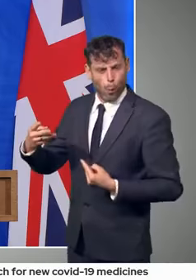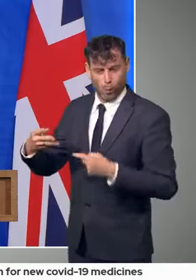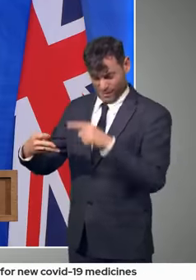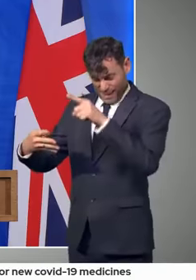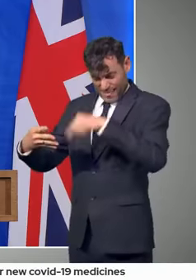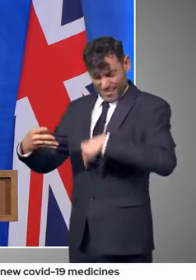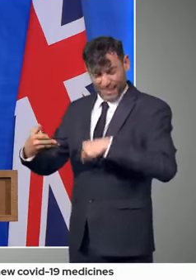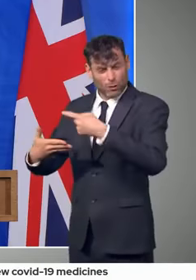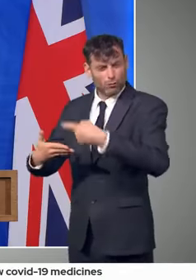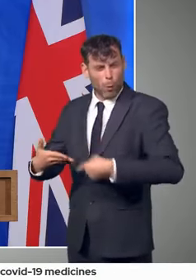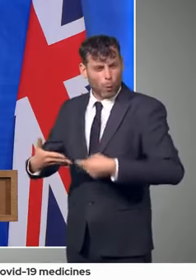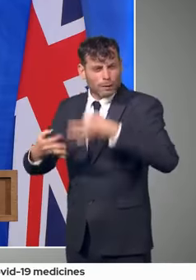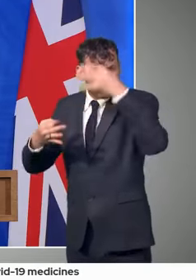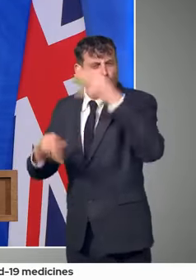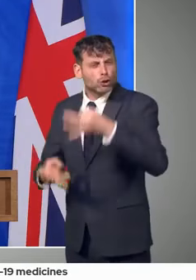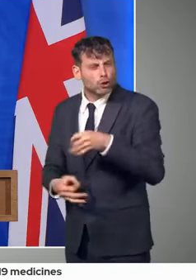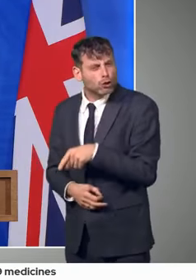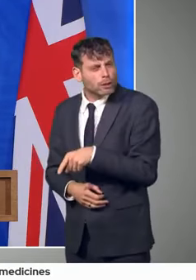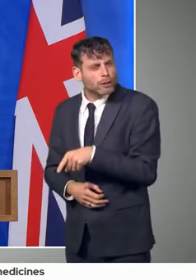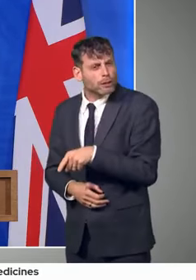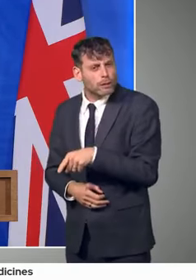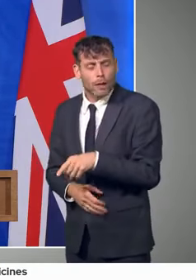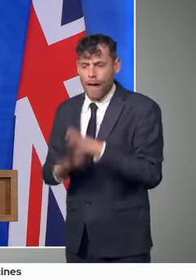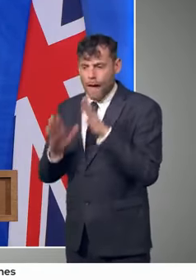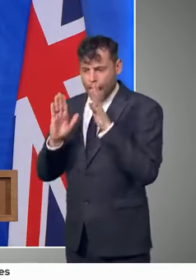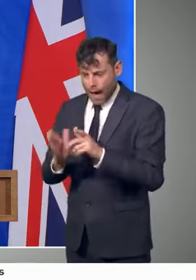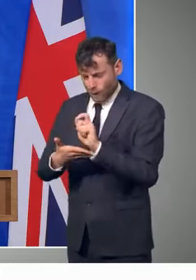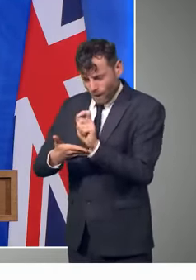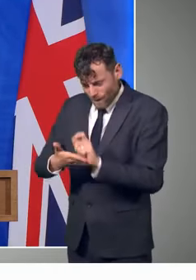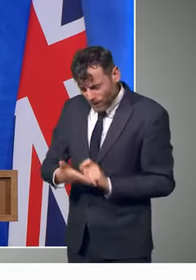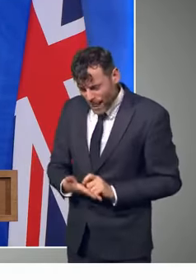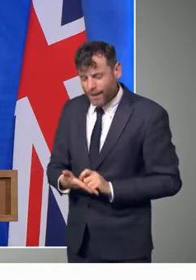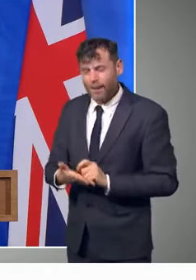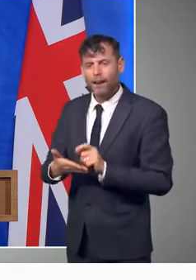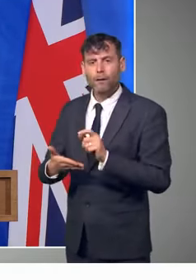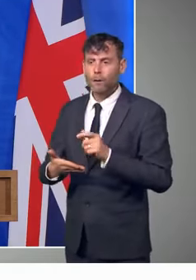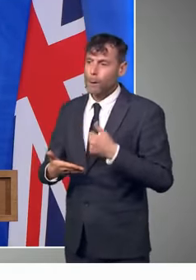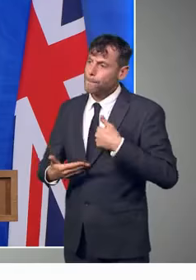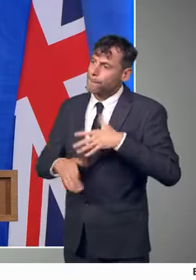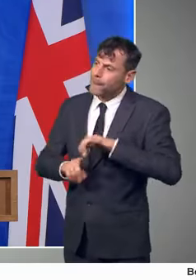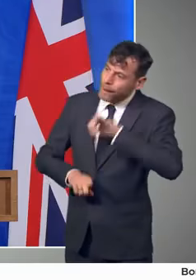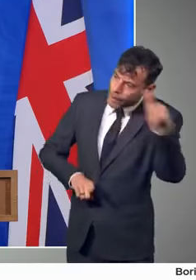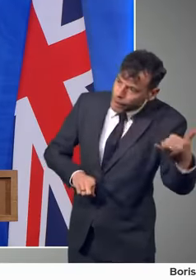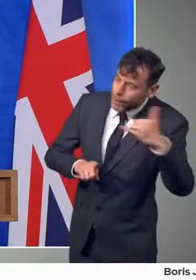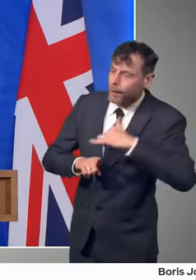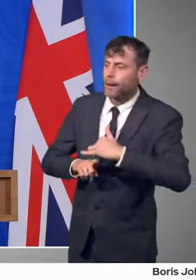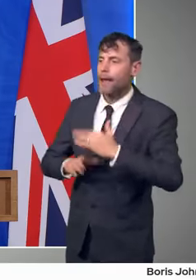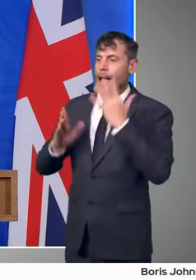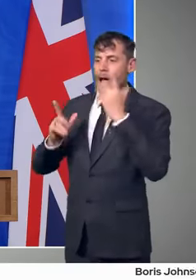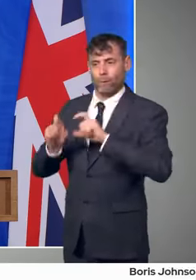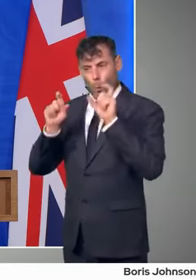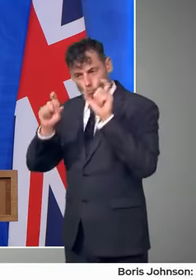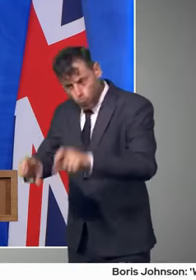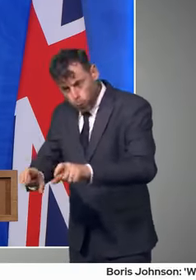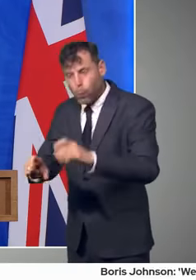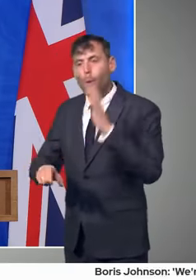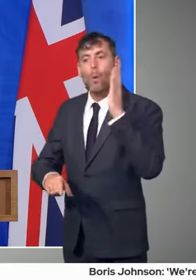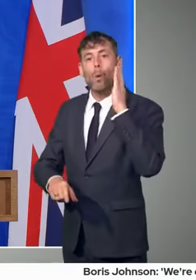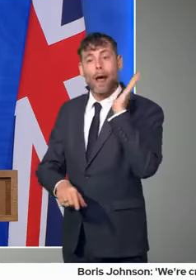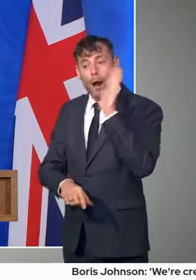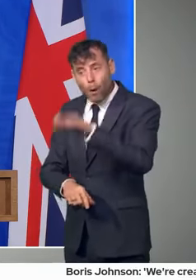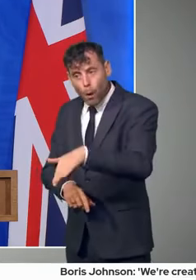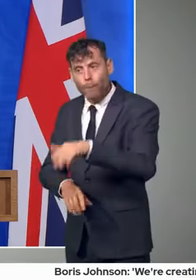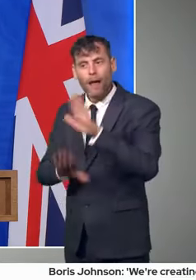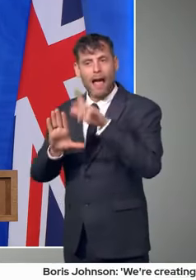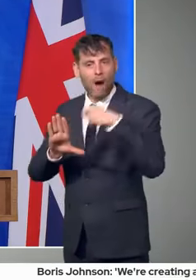they have, in addition to filling in the passenger locator forms and all the things that you know about, they then have to take a test on day two and on day eight.